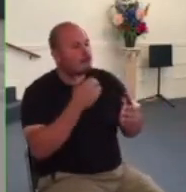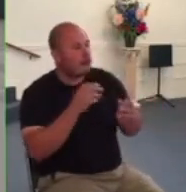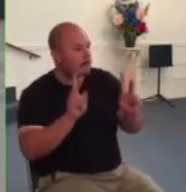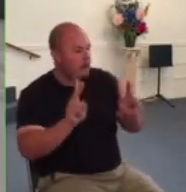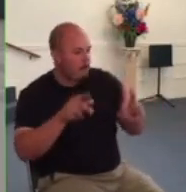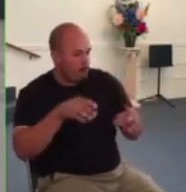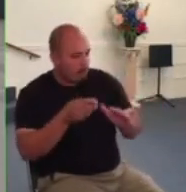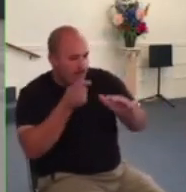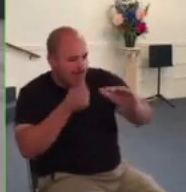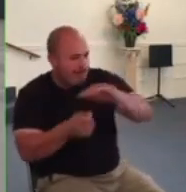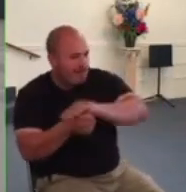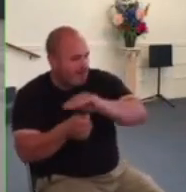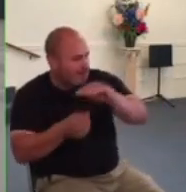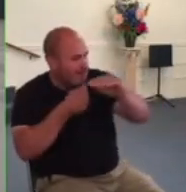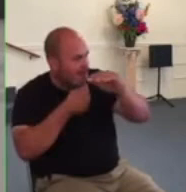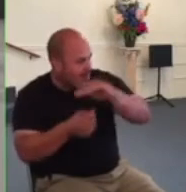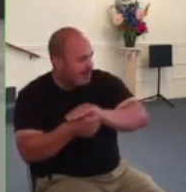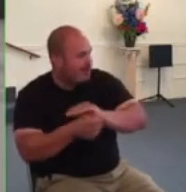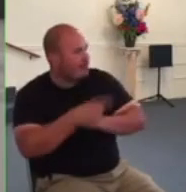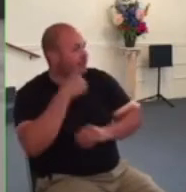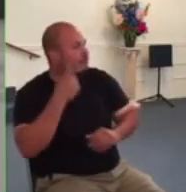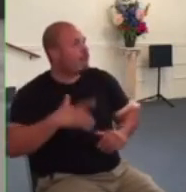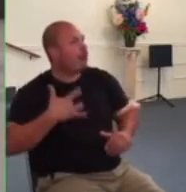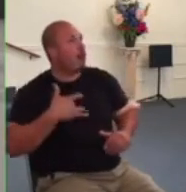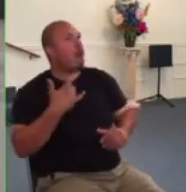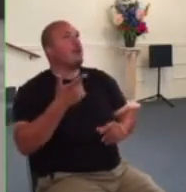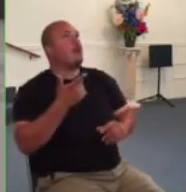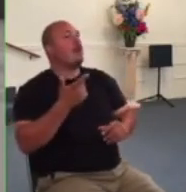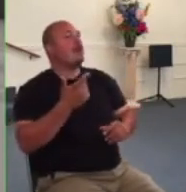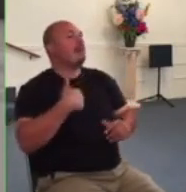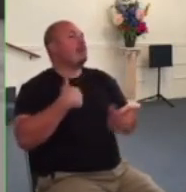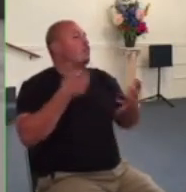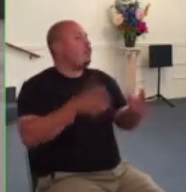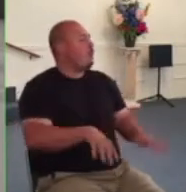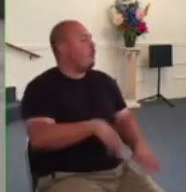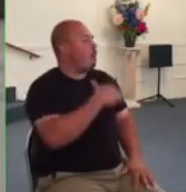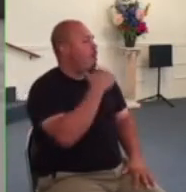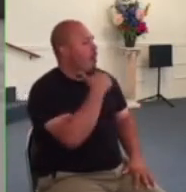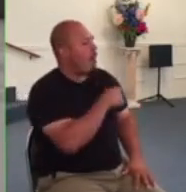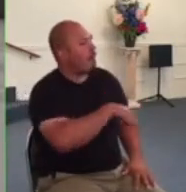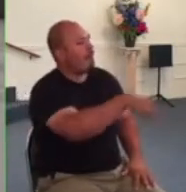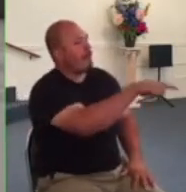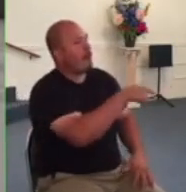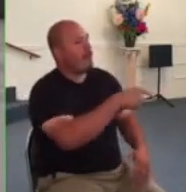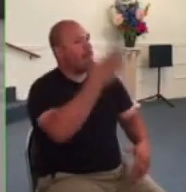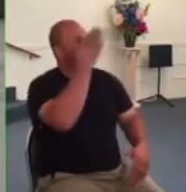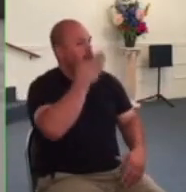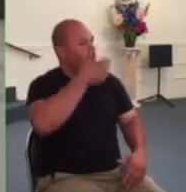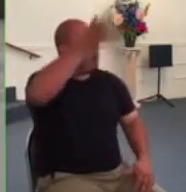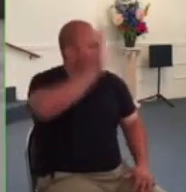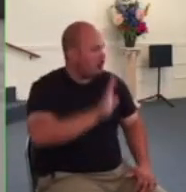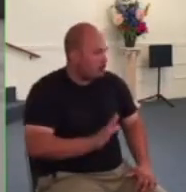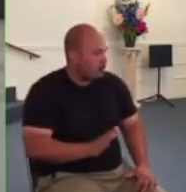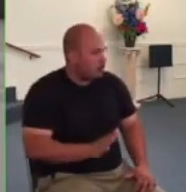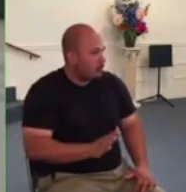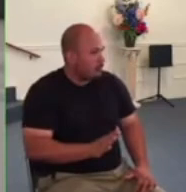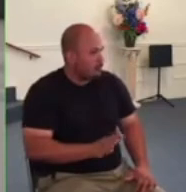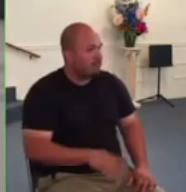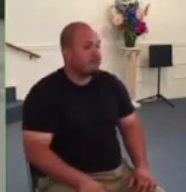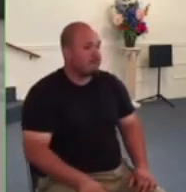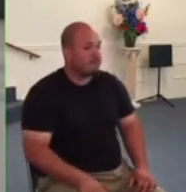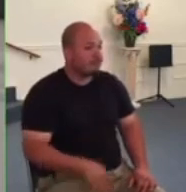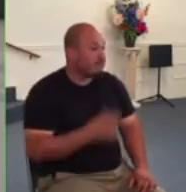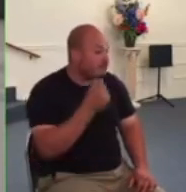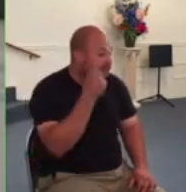trying to honor god by telling the truth god would not punish her for telling the truth and that jewish woman